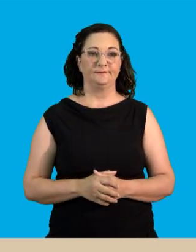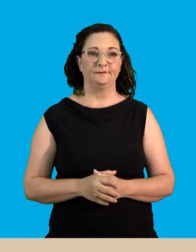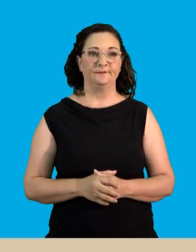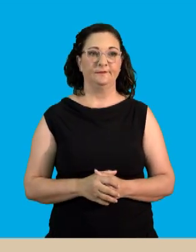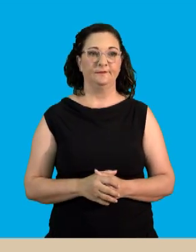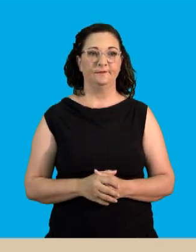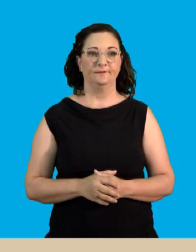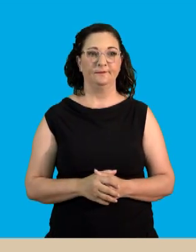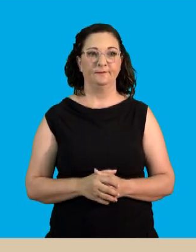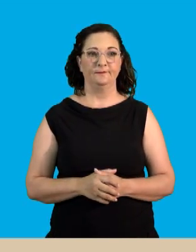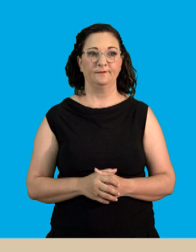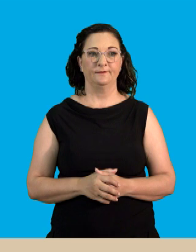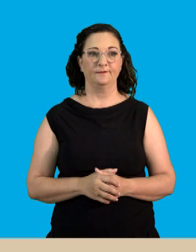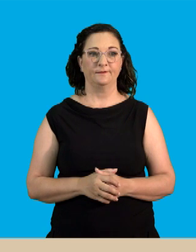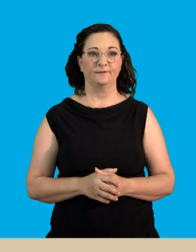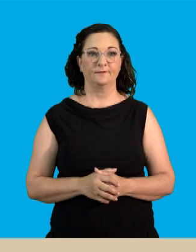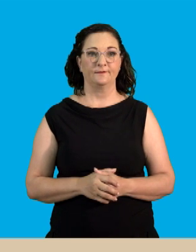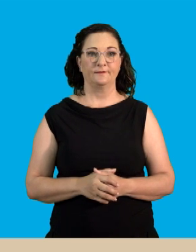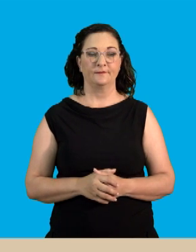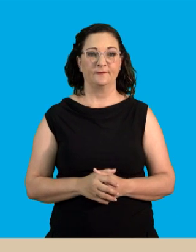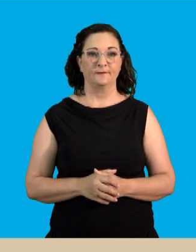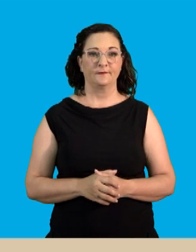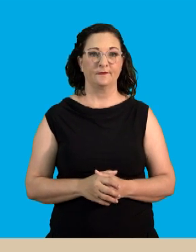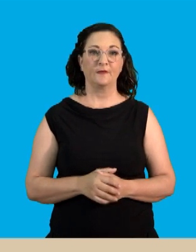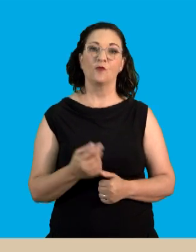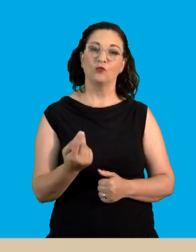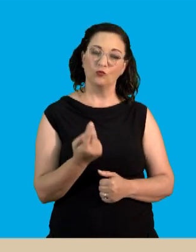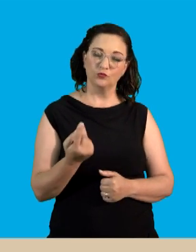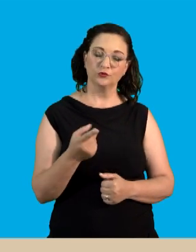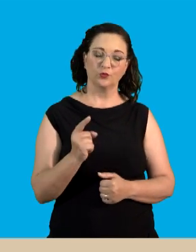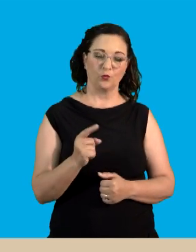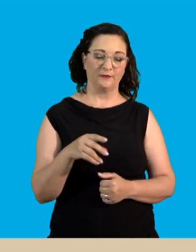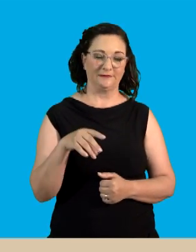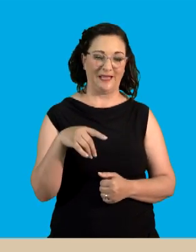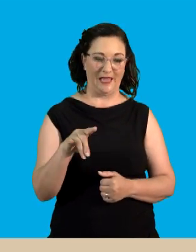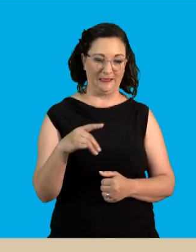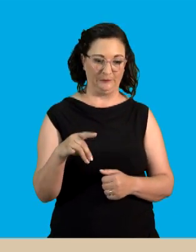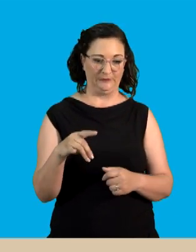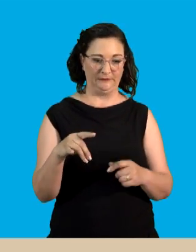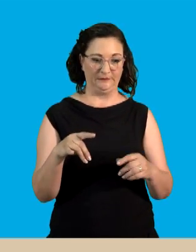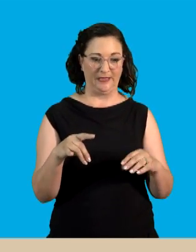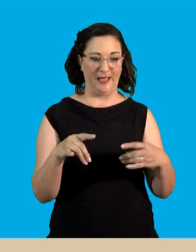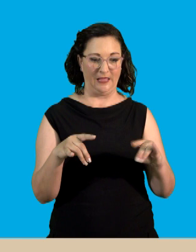And we can also say they feed on animals